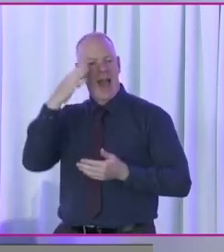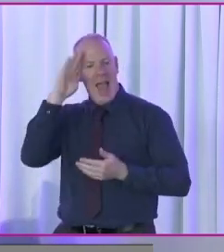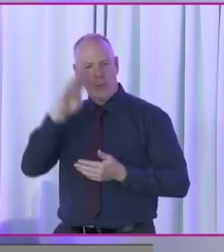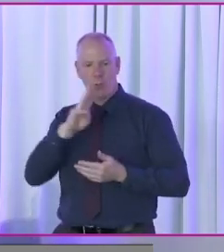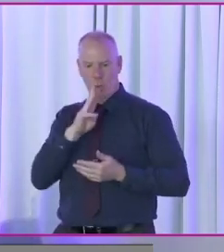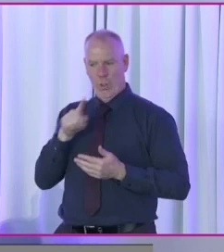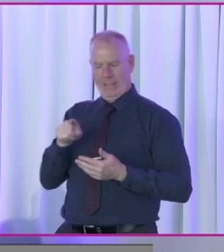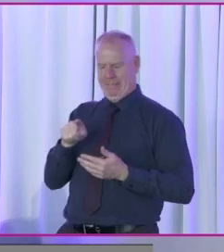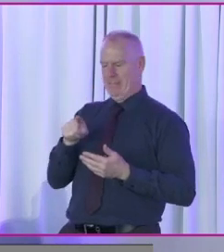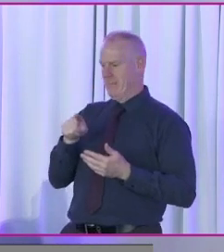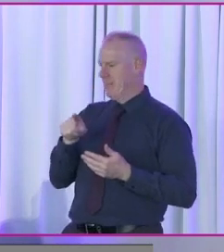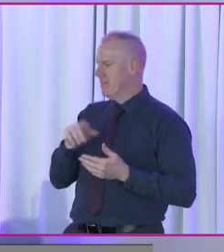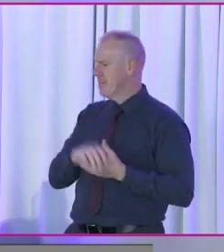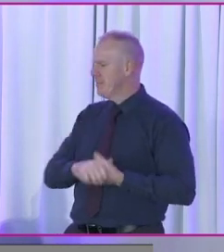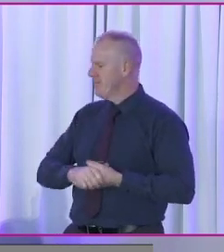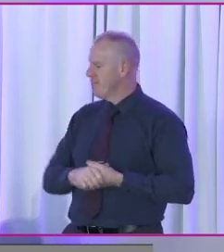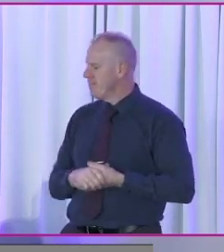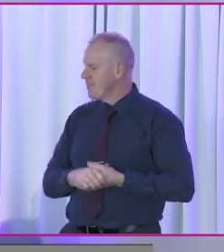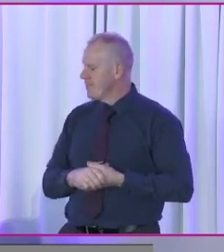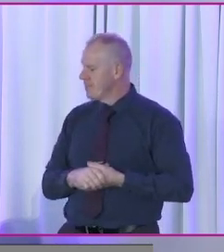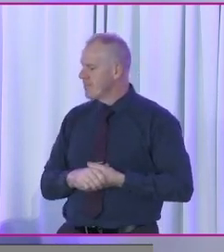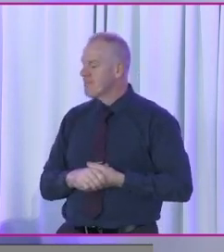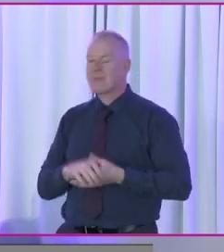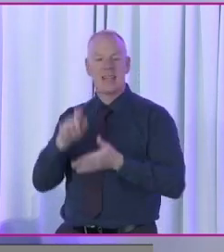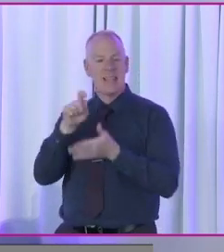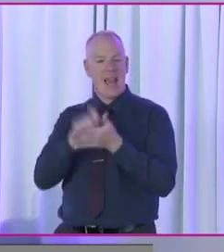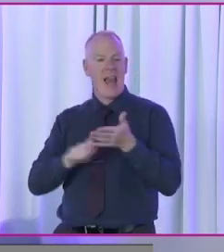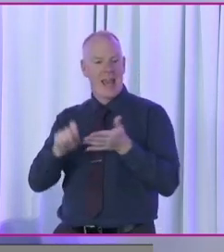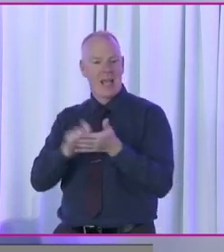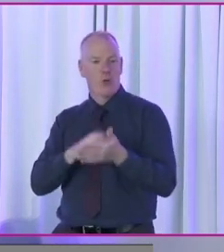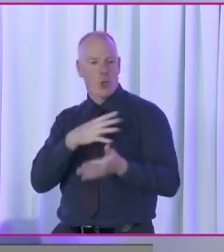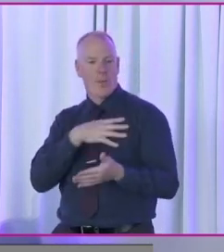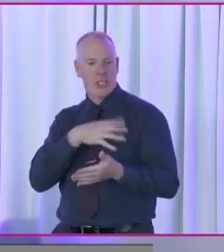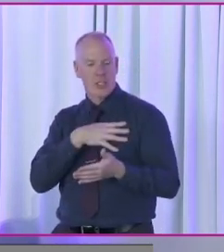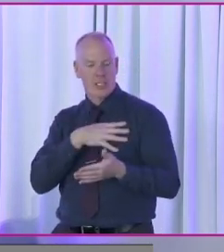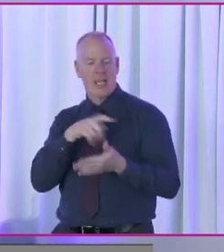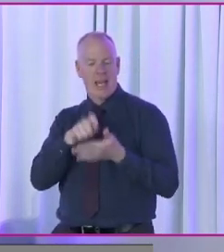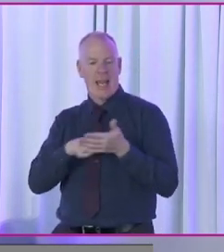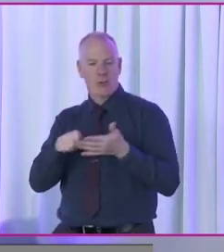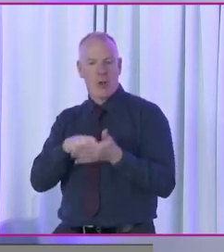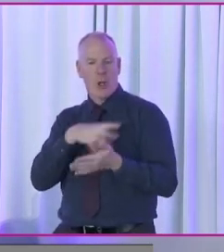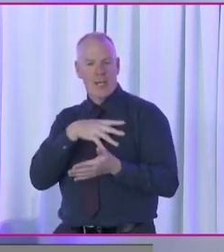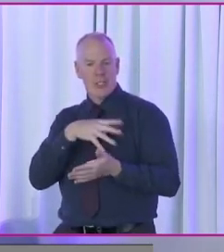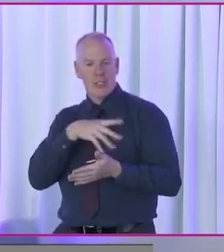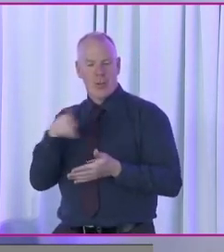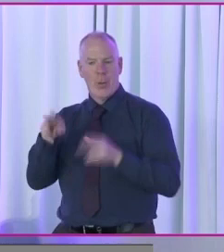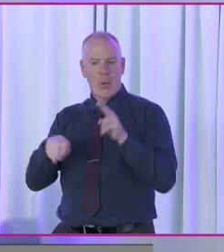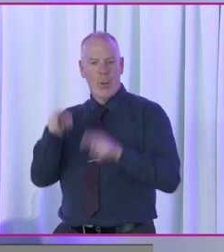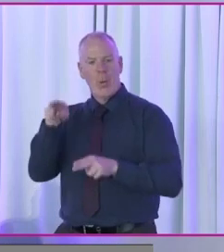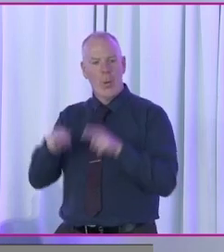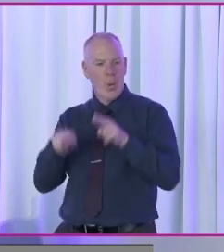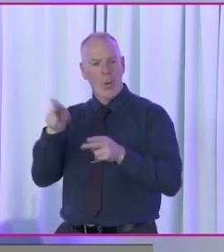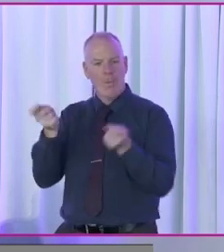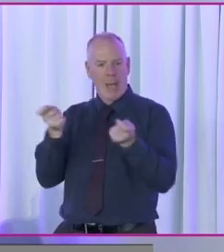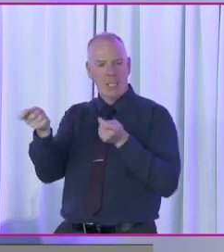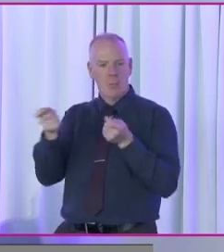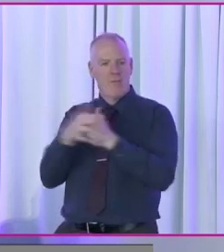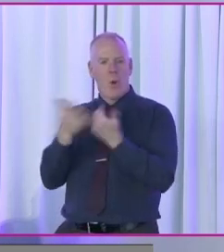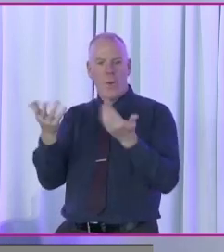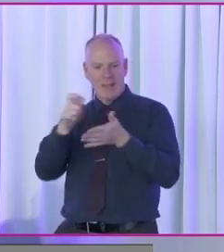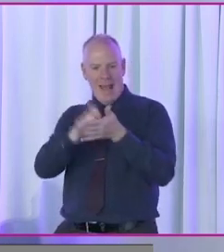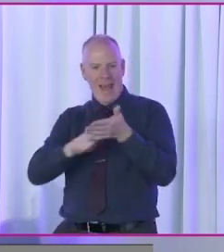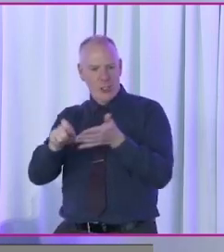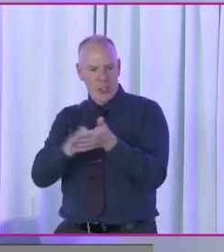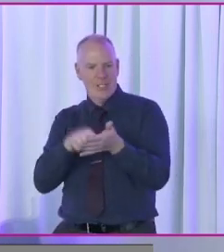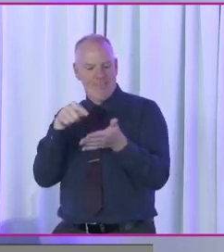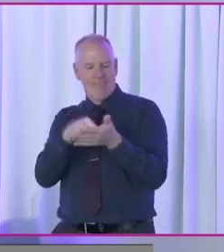speakers in the room. And that's the Electoral Commission, which is a new management and oversight organisation for electoral and